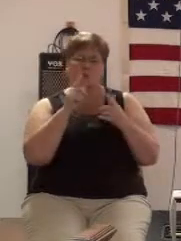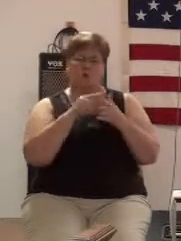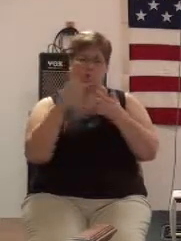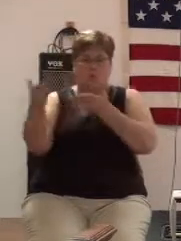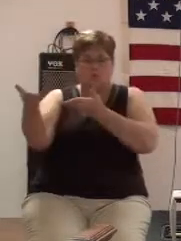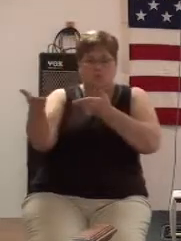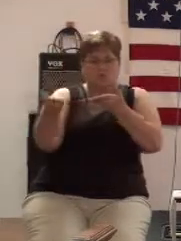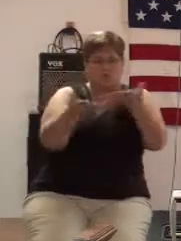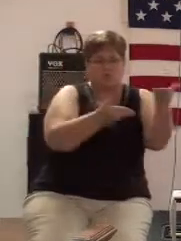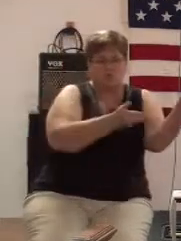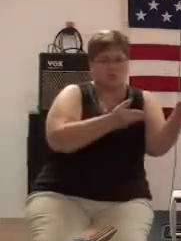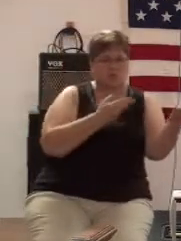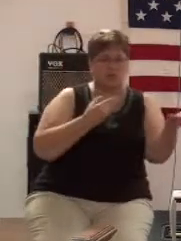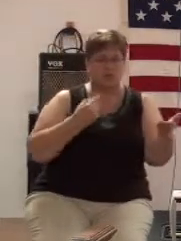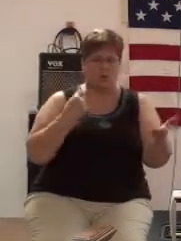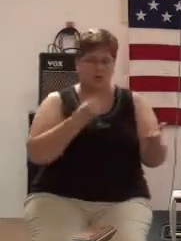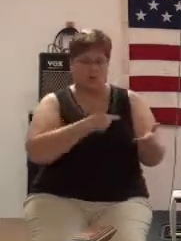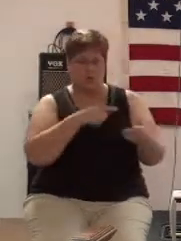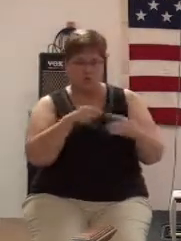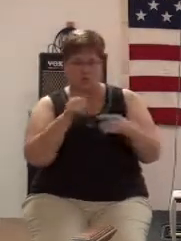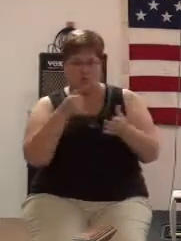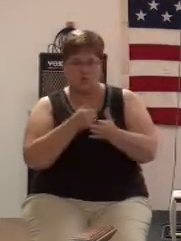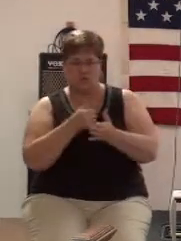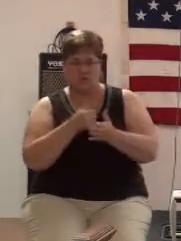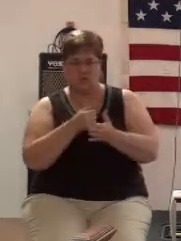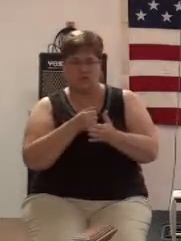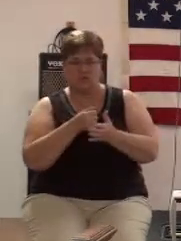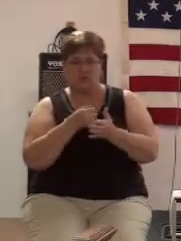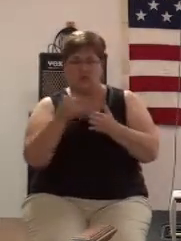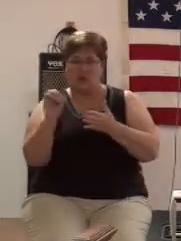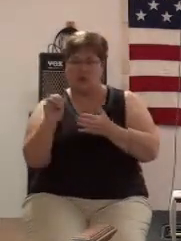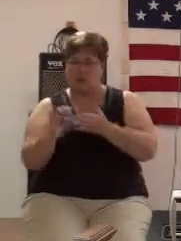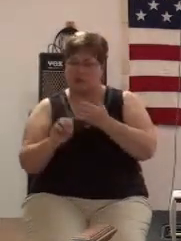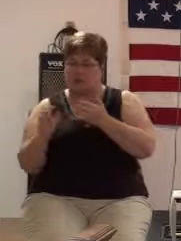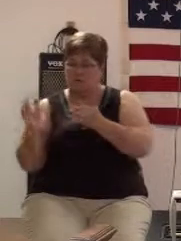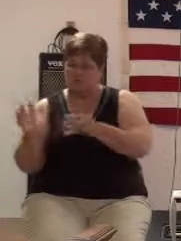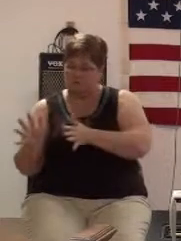take us to its destination because its destination